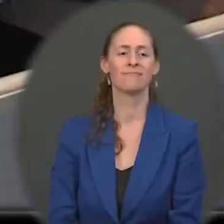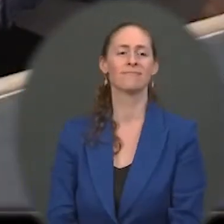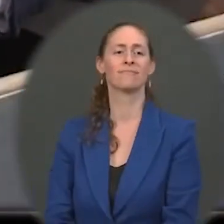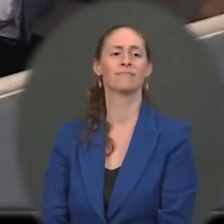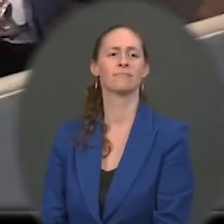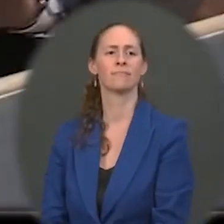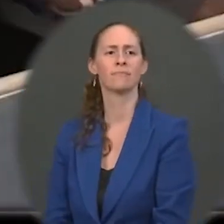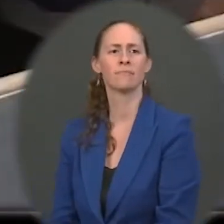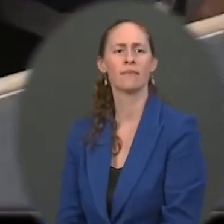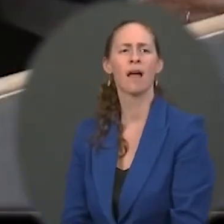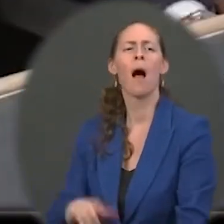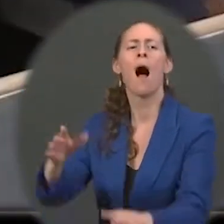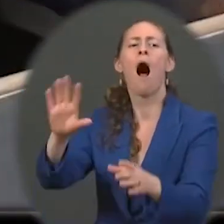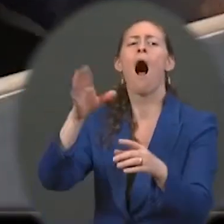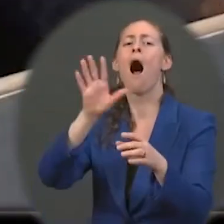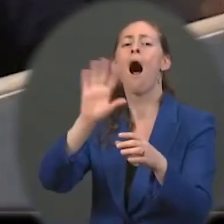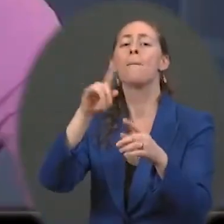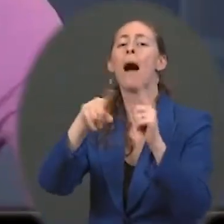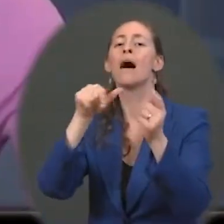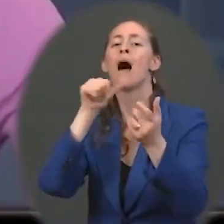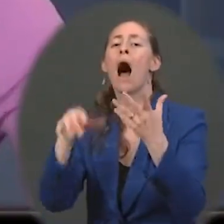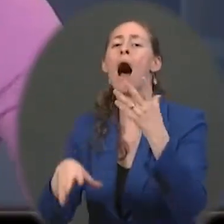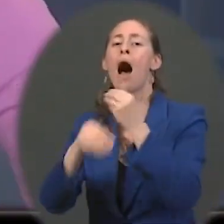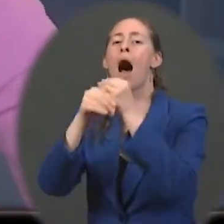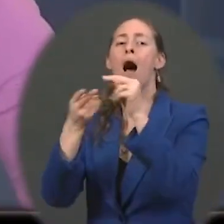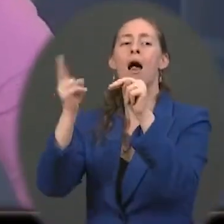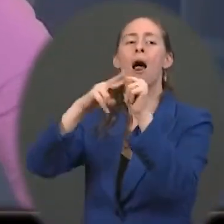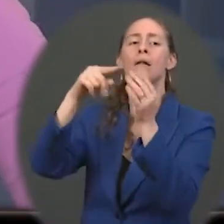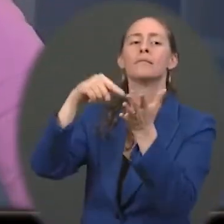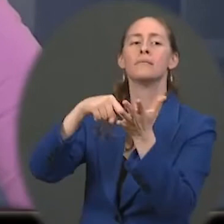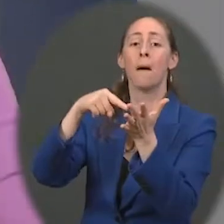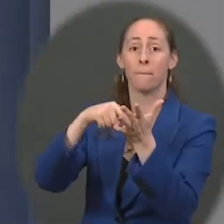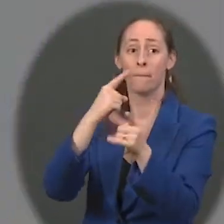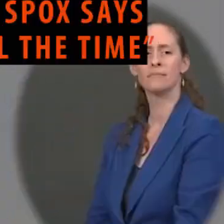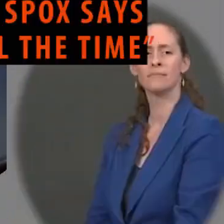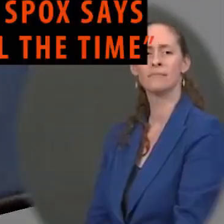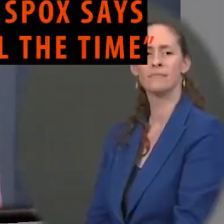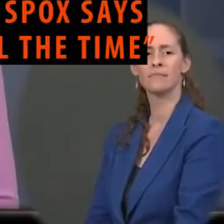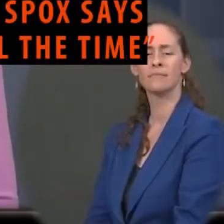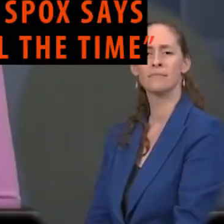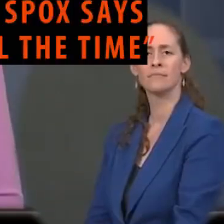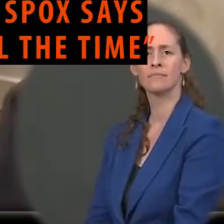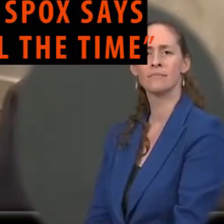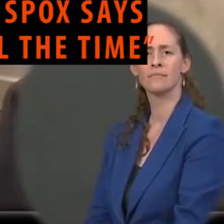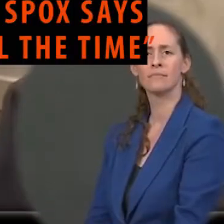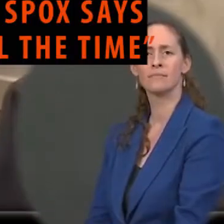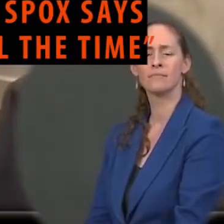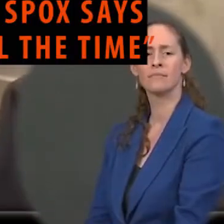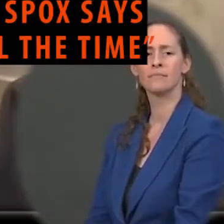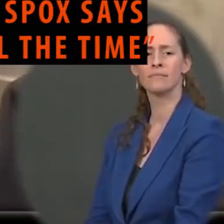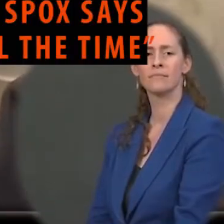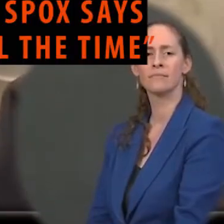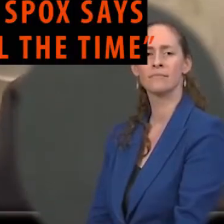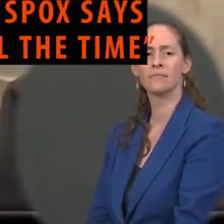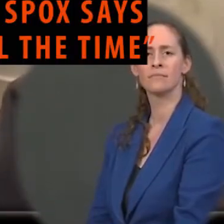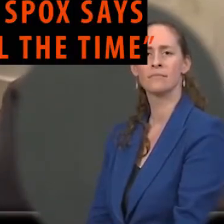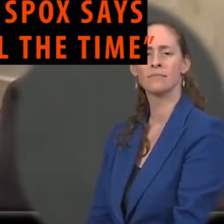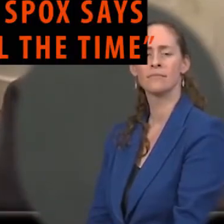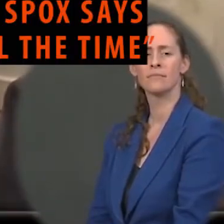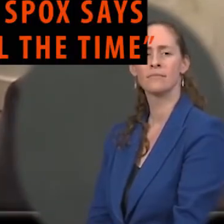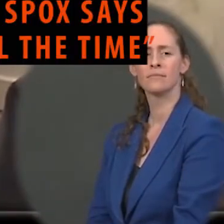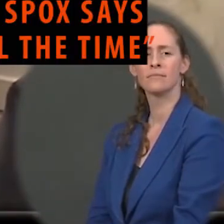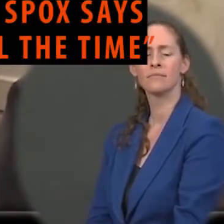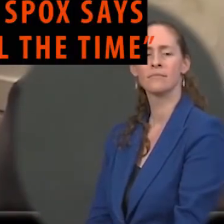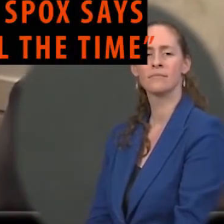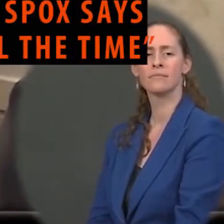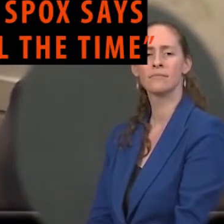defi doesn't raise the deficit, these things we do. Ms. price tag for this legislation, Peter, is zero dollars. The I'm sure there have been dozens who would humbly